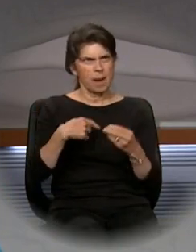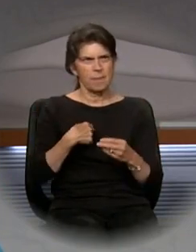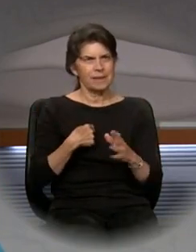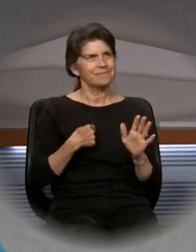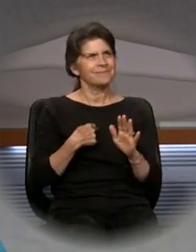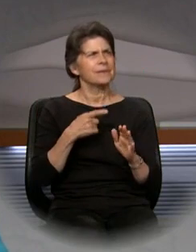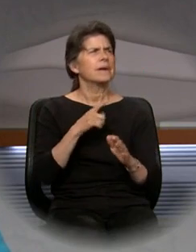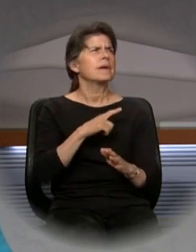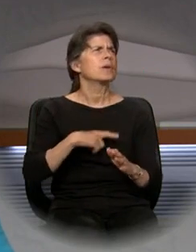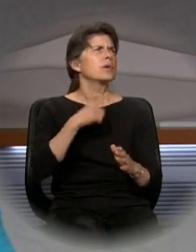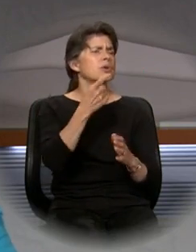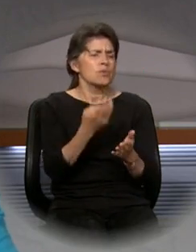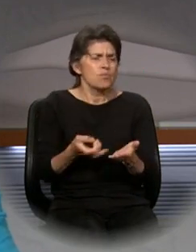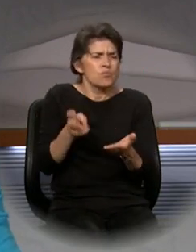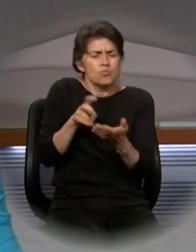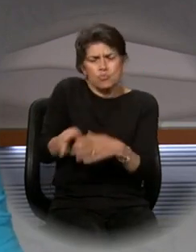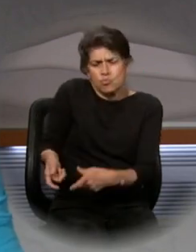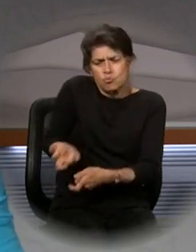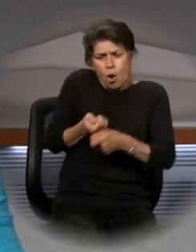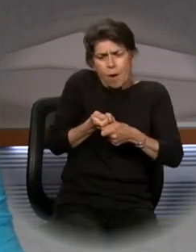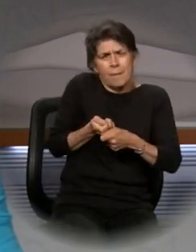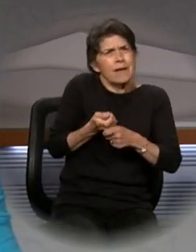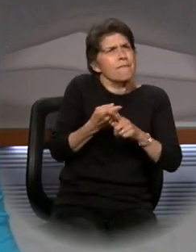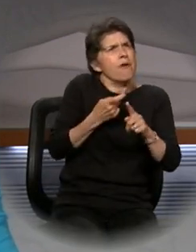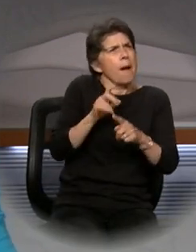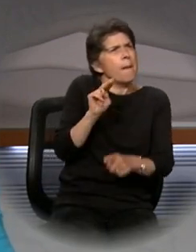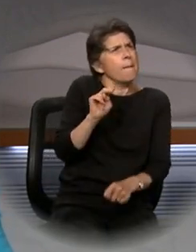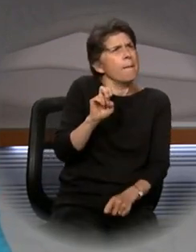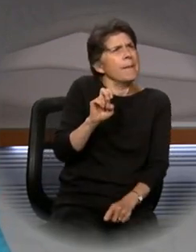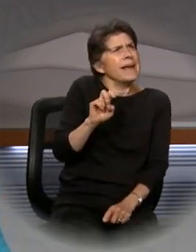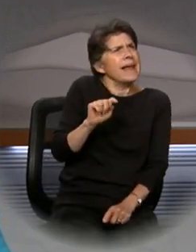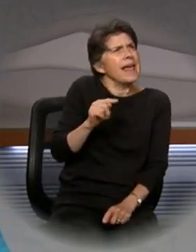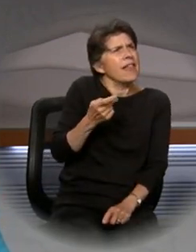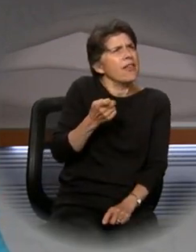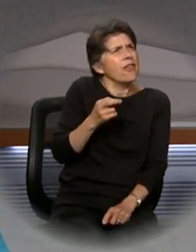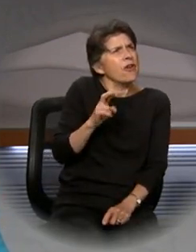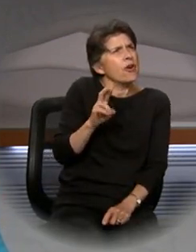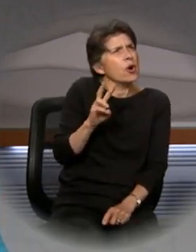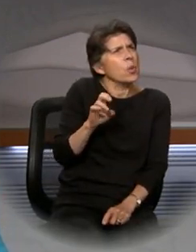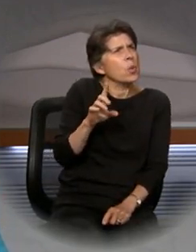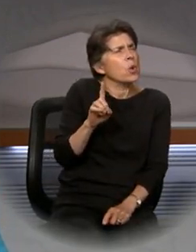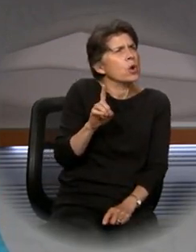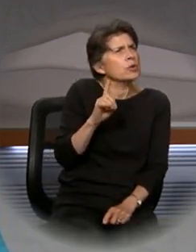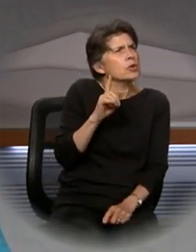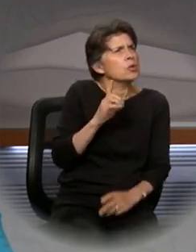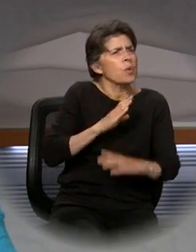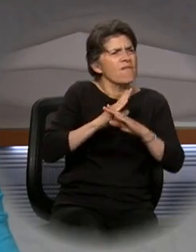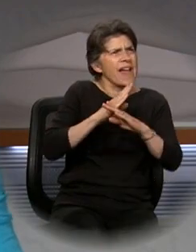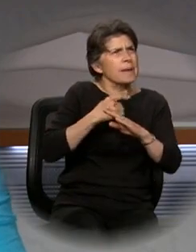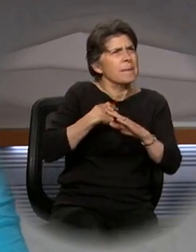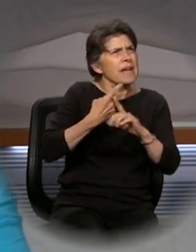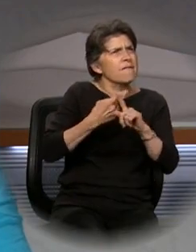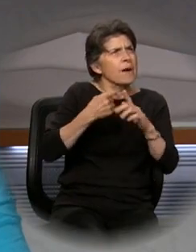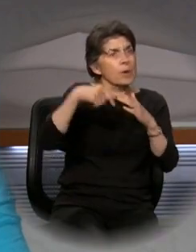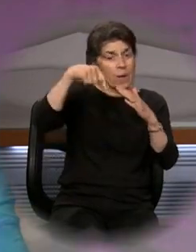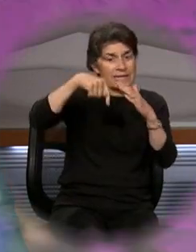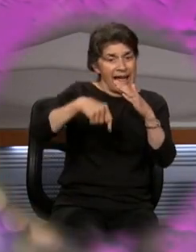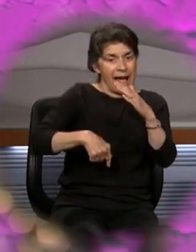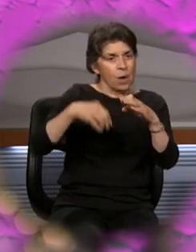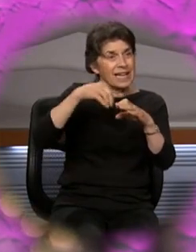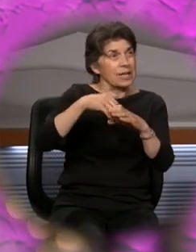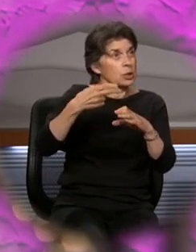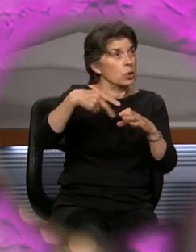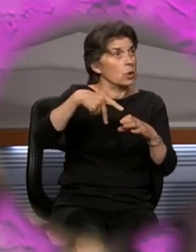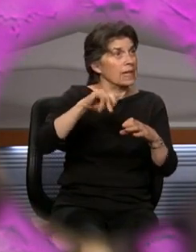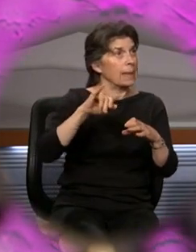Lord, you brought me up from the netherworld. You preserved me from among those going down into the pit. I